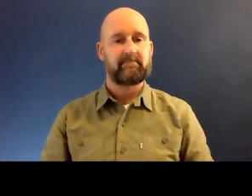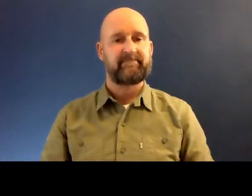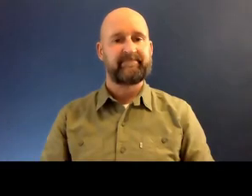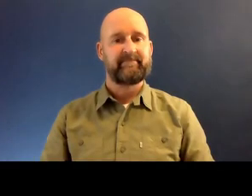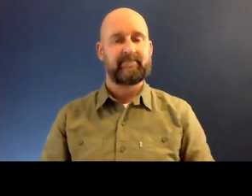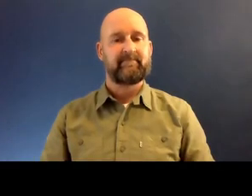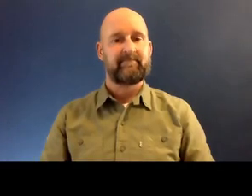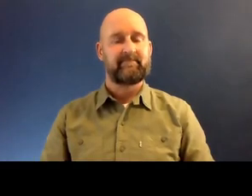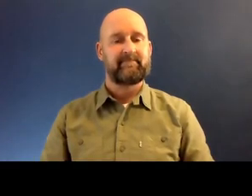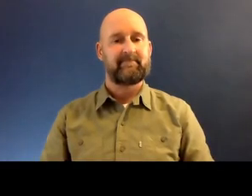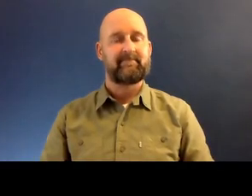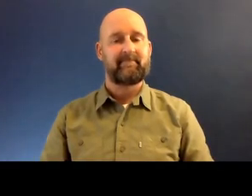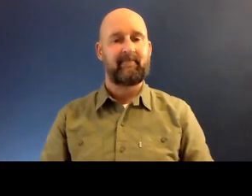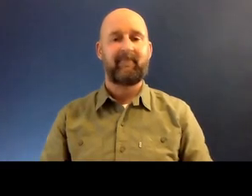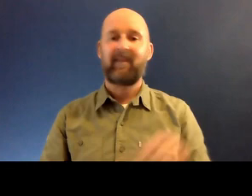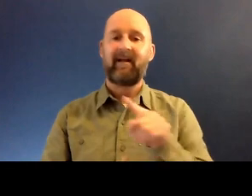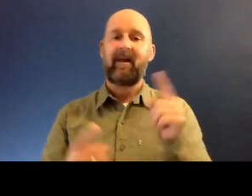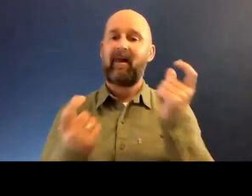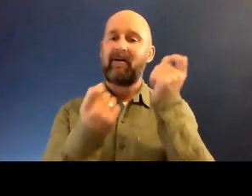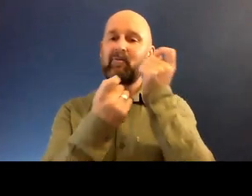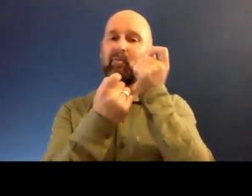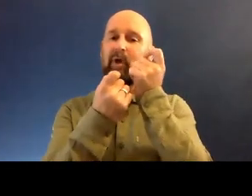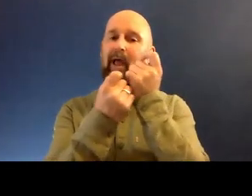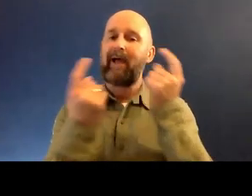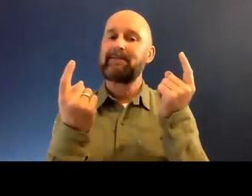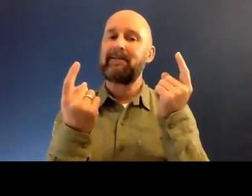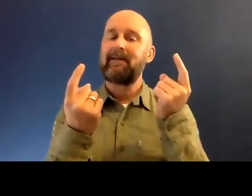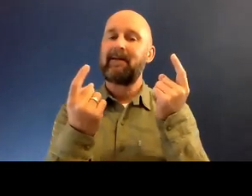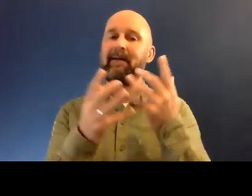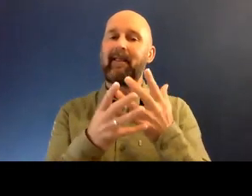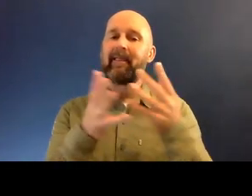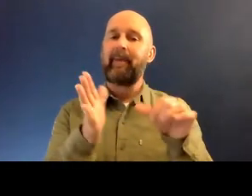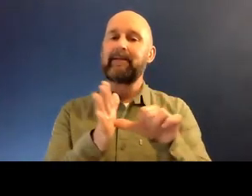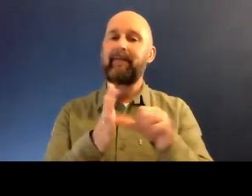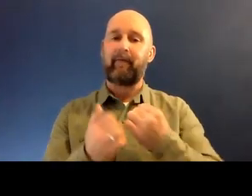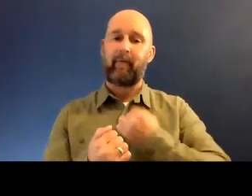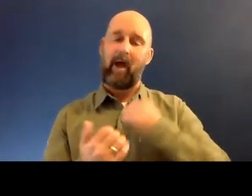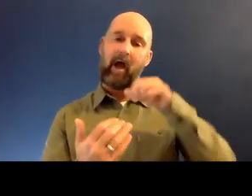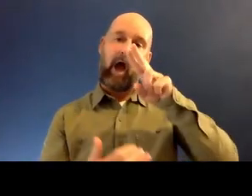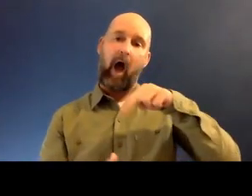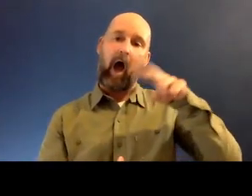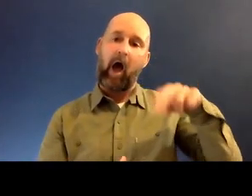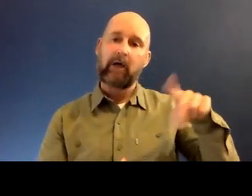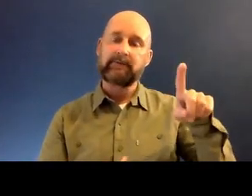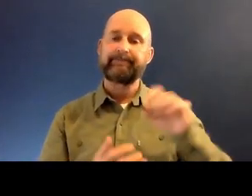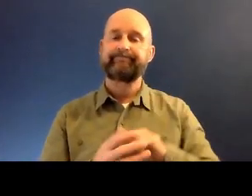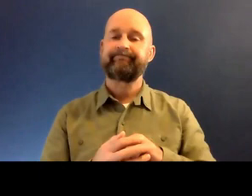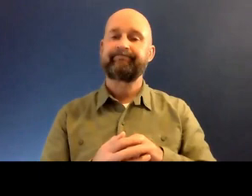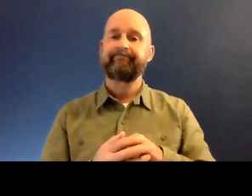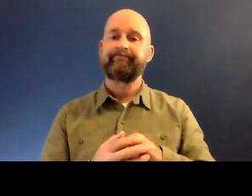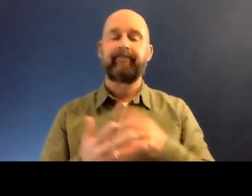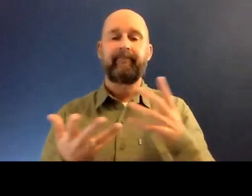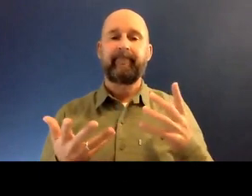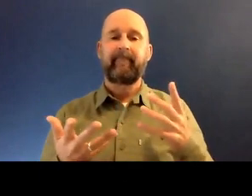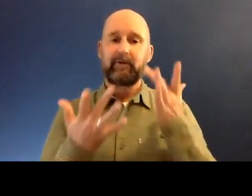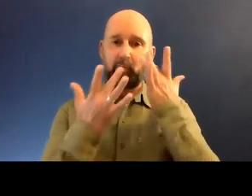And just want to, what I realized, the most difficult thing about my art was having it be really